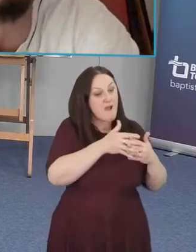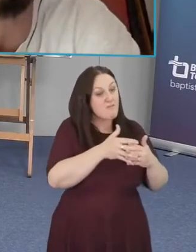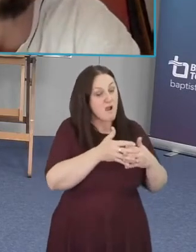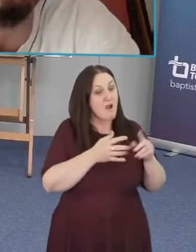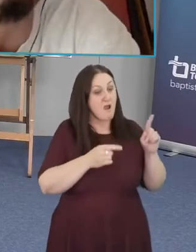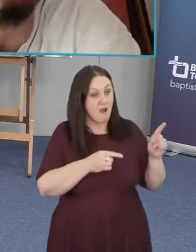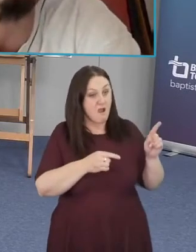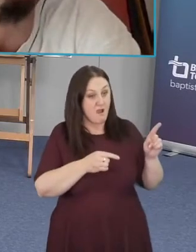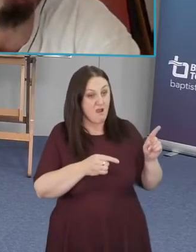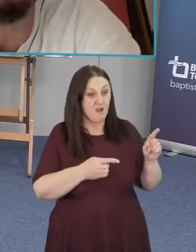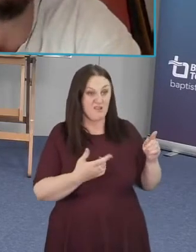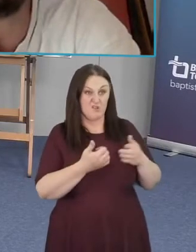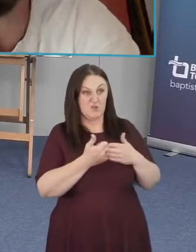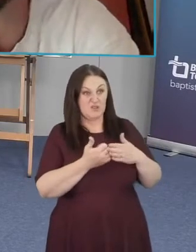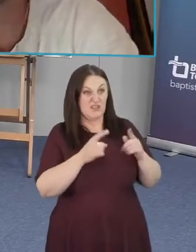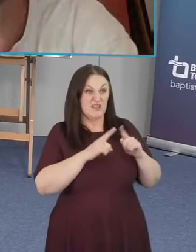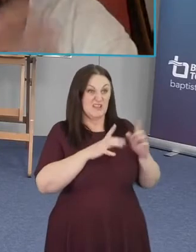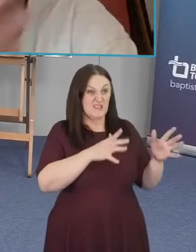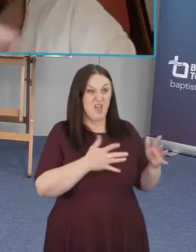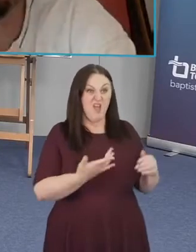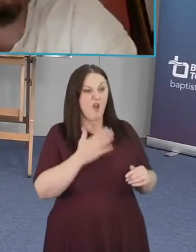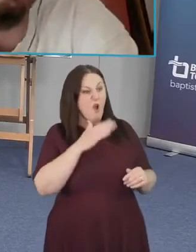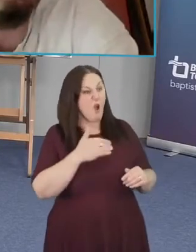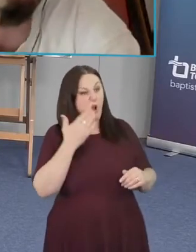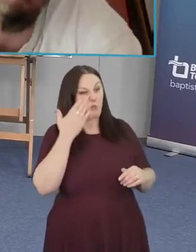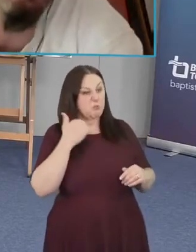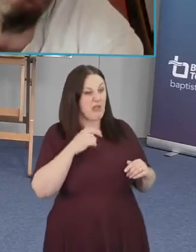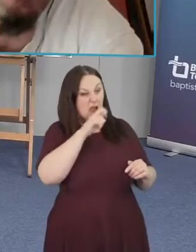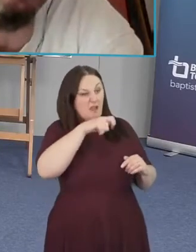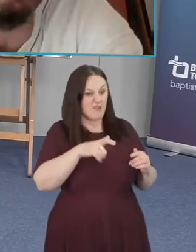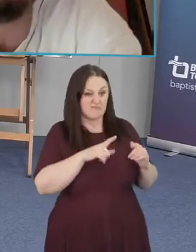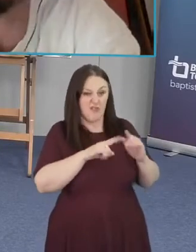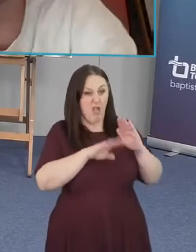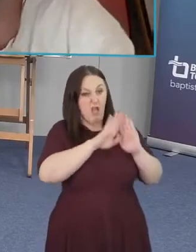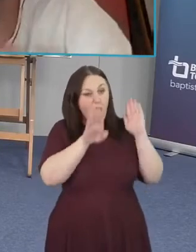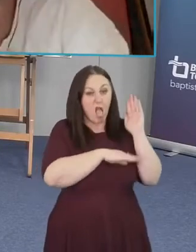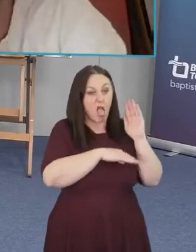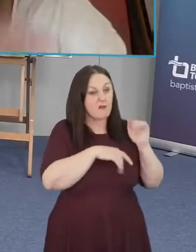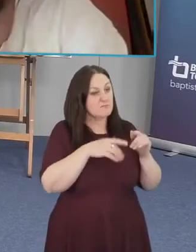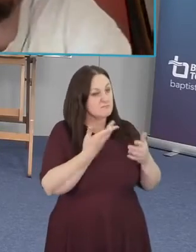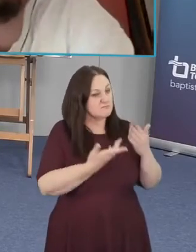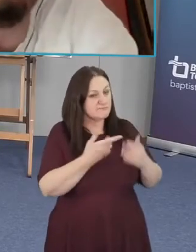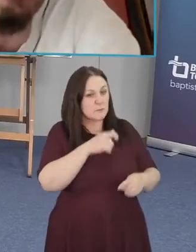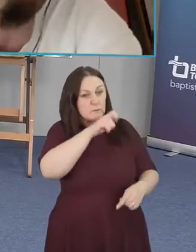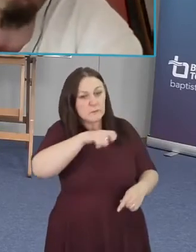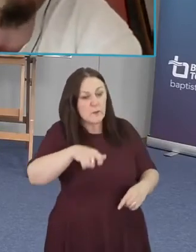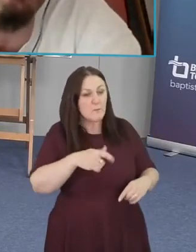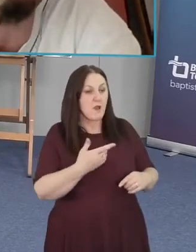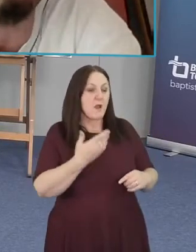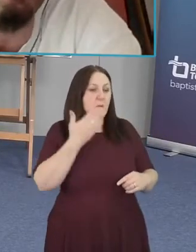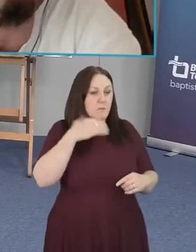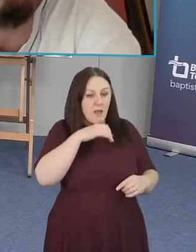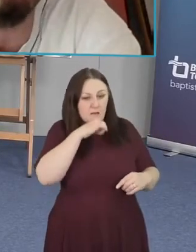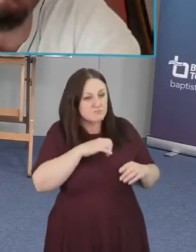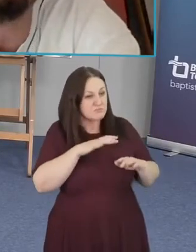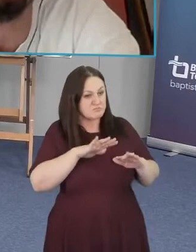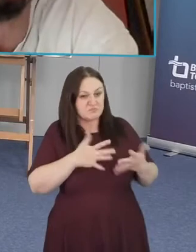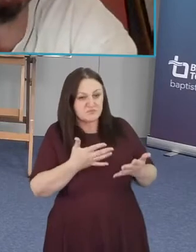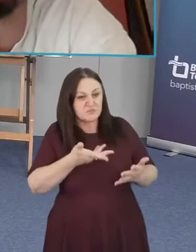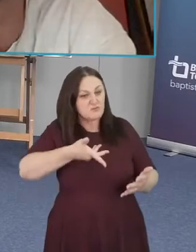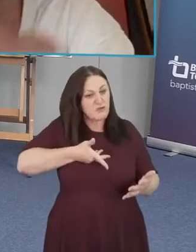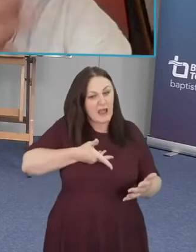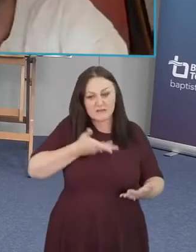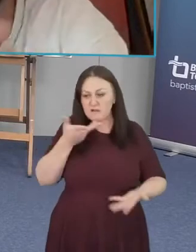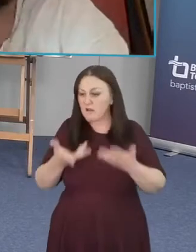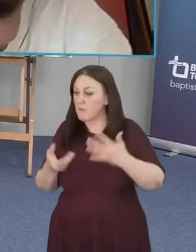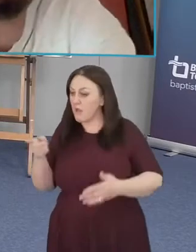black folks are three-fifths human it looks like uh in the dred scott case saying that black folks don't have any rights that white people have